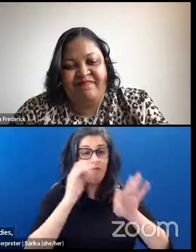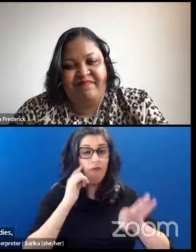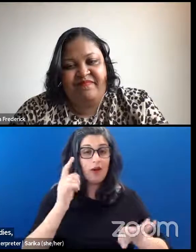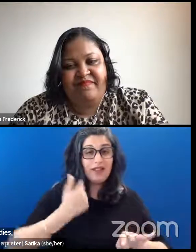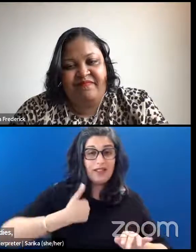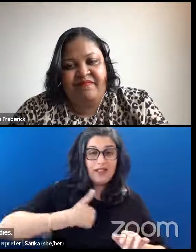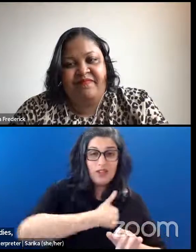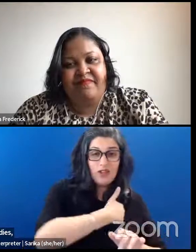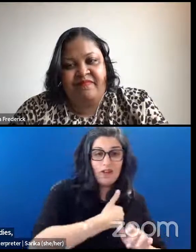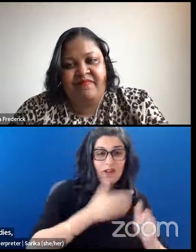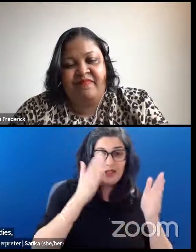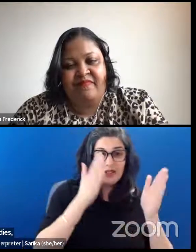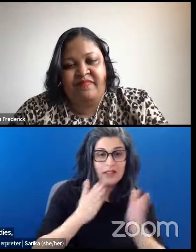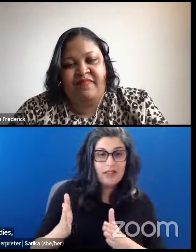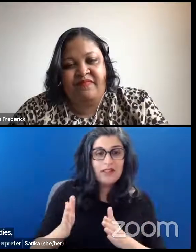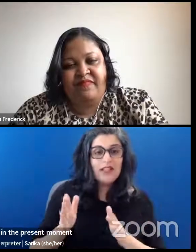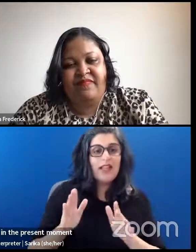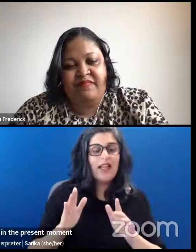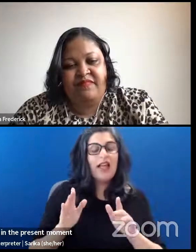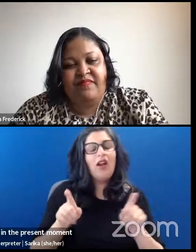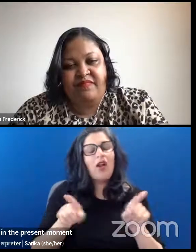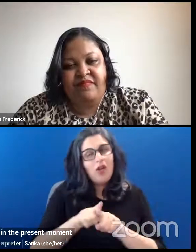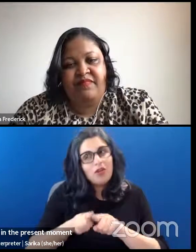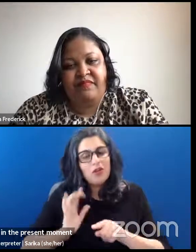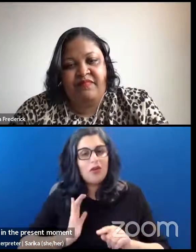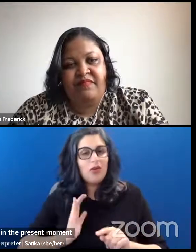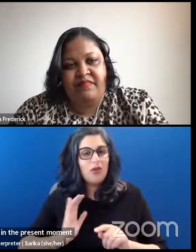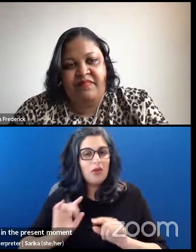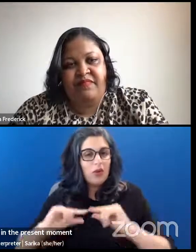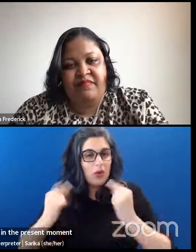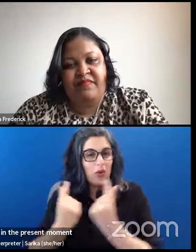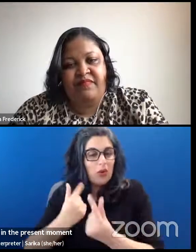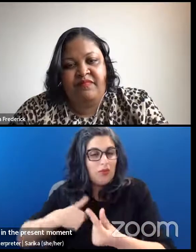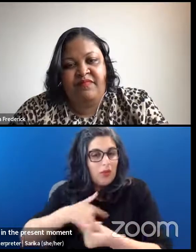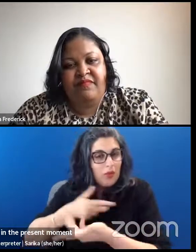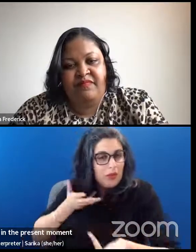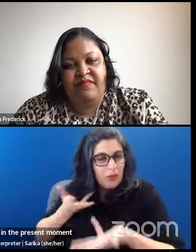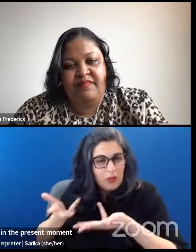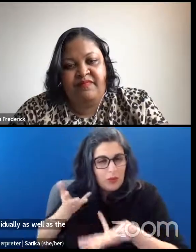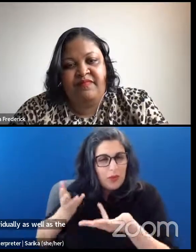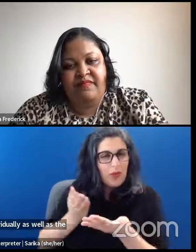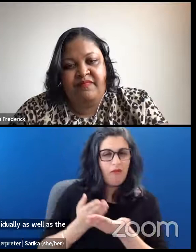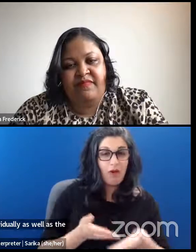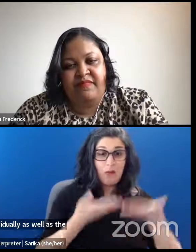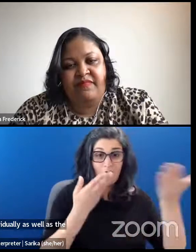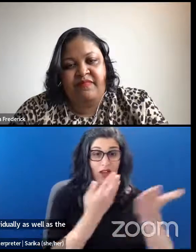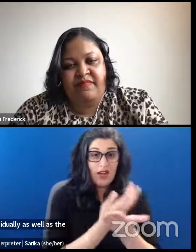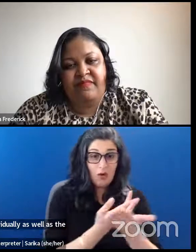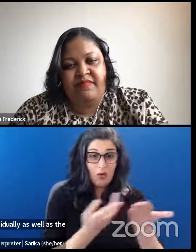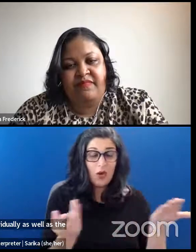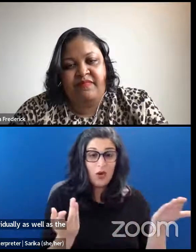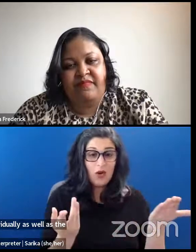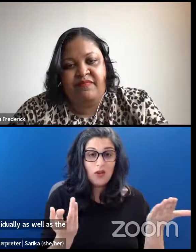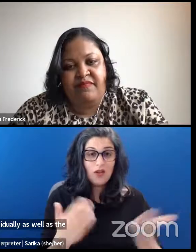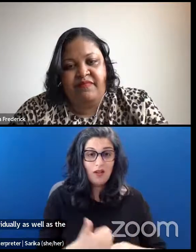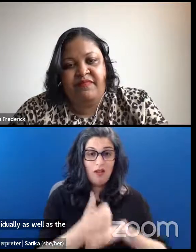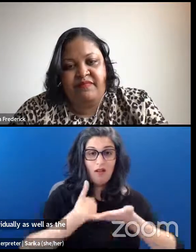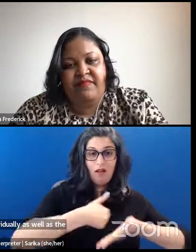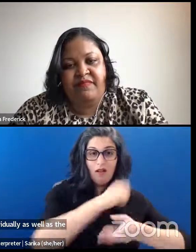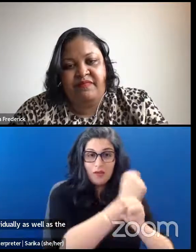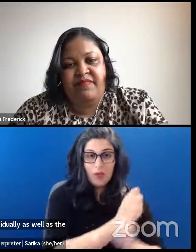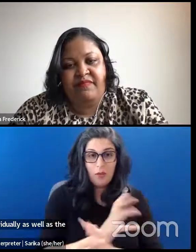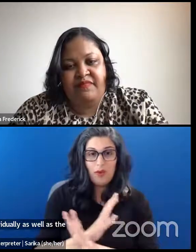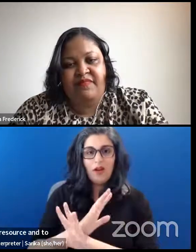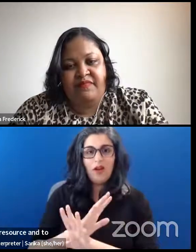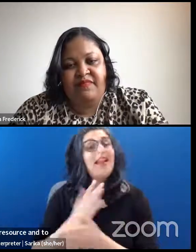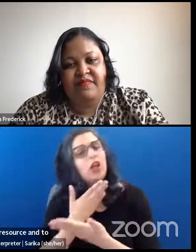individually, as well as the groups that we work in, to provide resources and to help us prepare in a